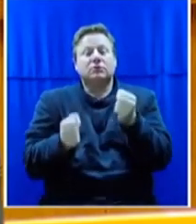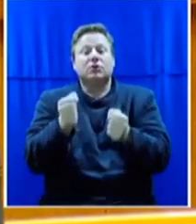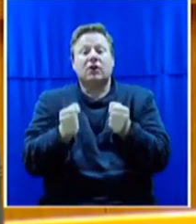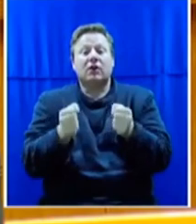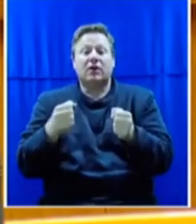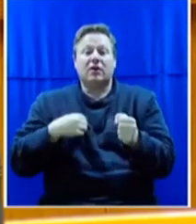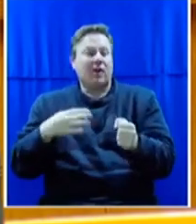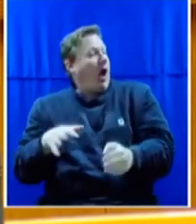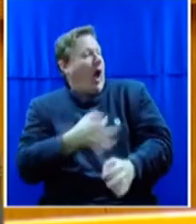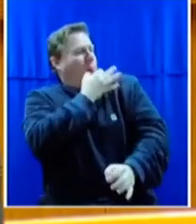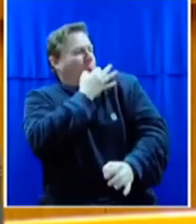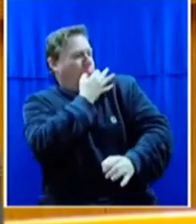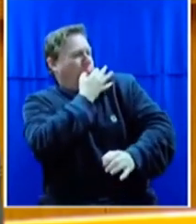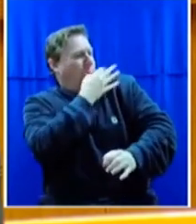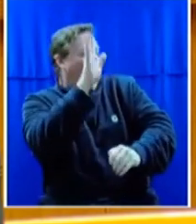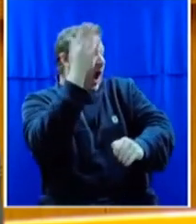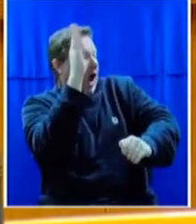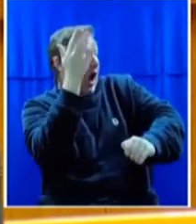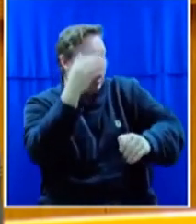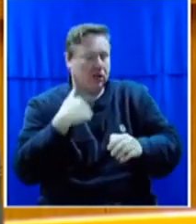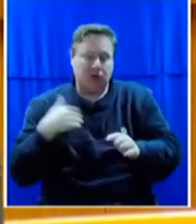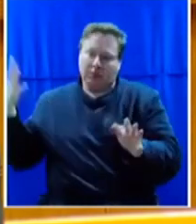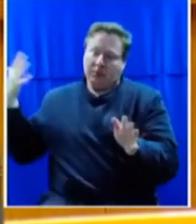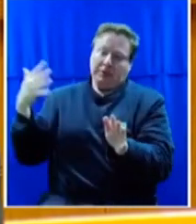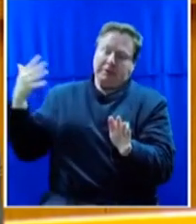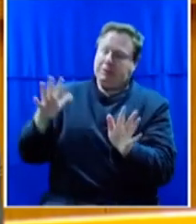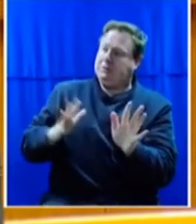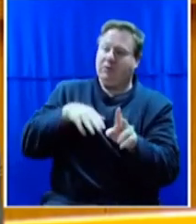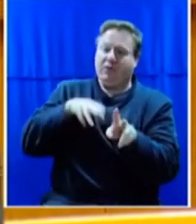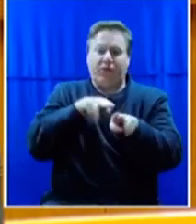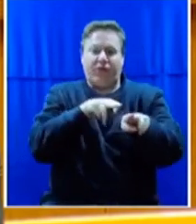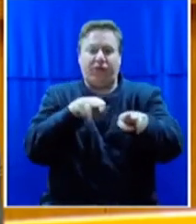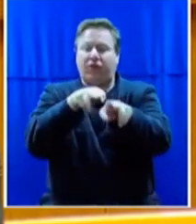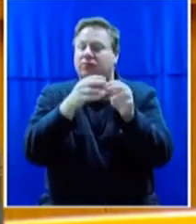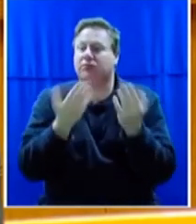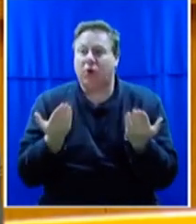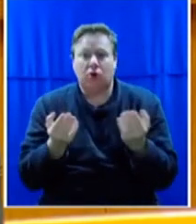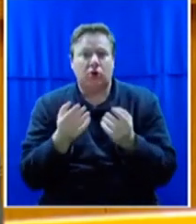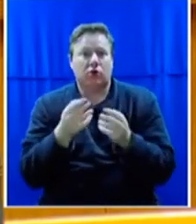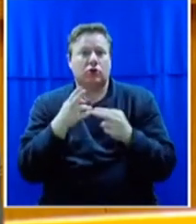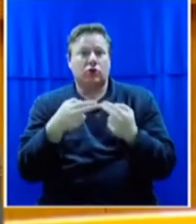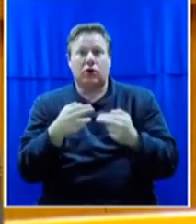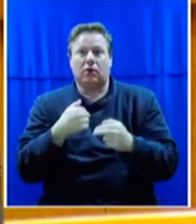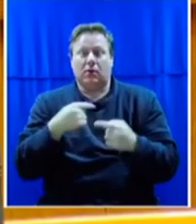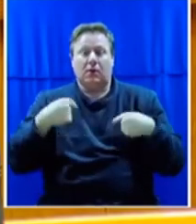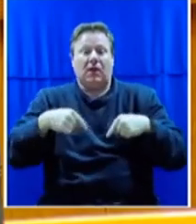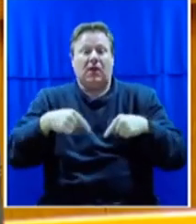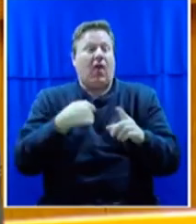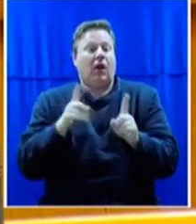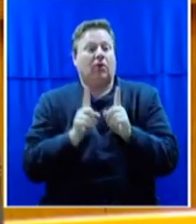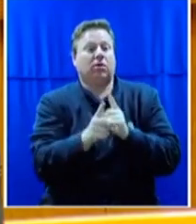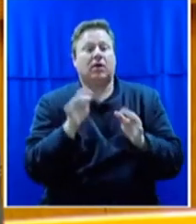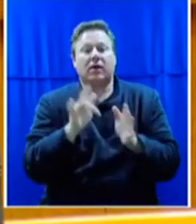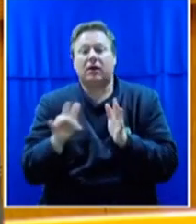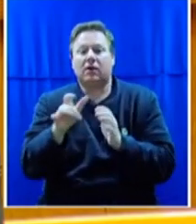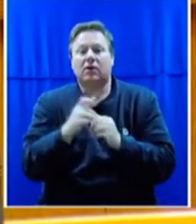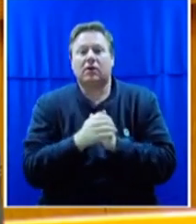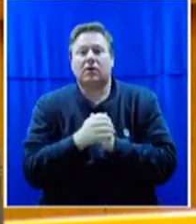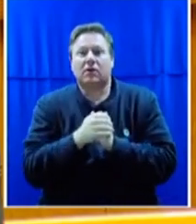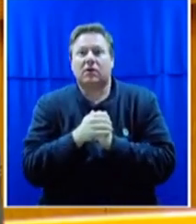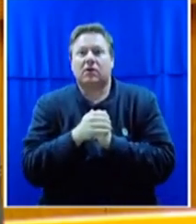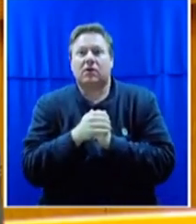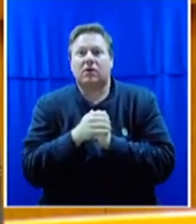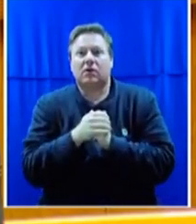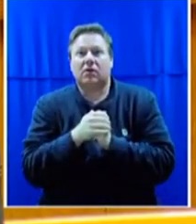followed to the shops, harassed. I was so terrified that I went to the cashier and answered their questions